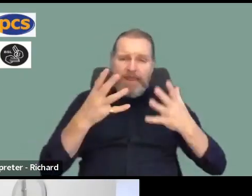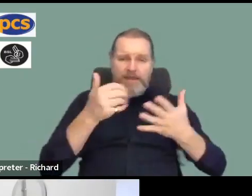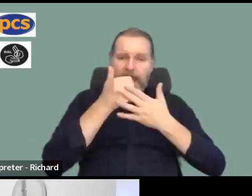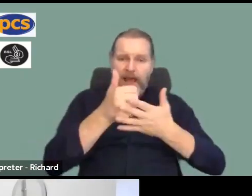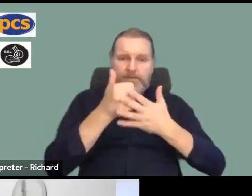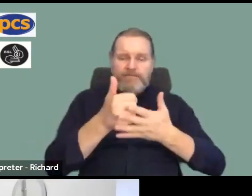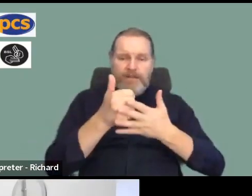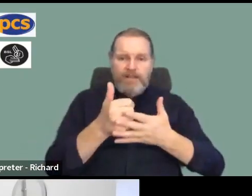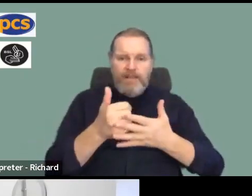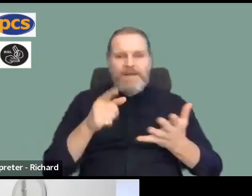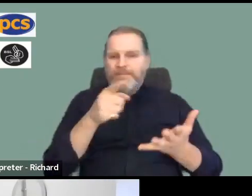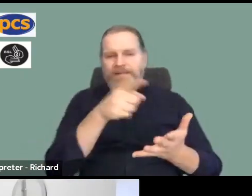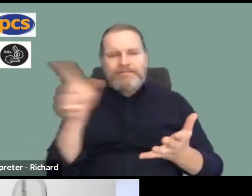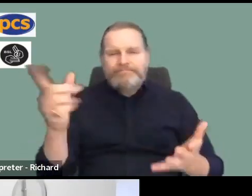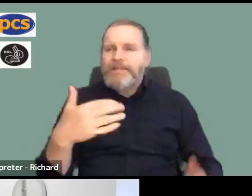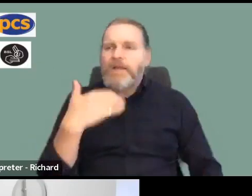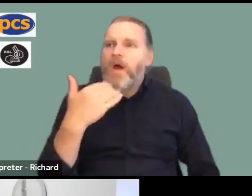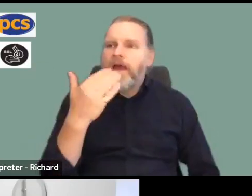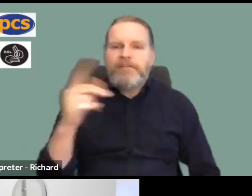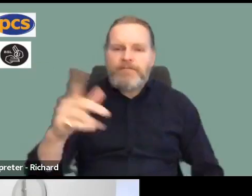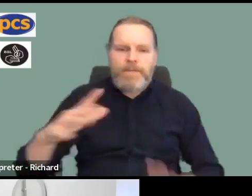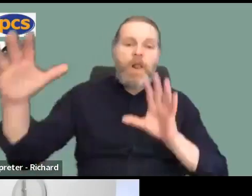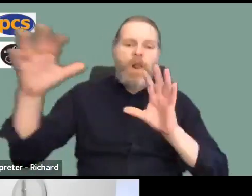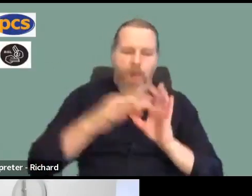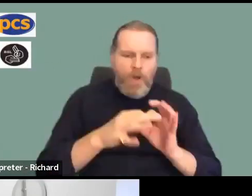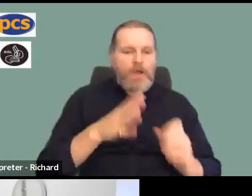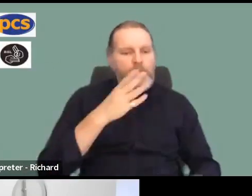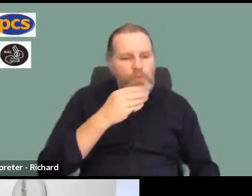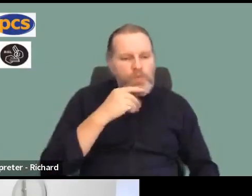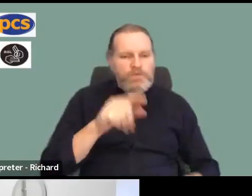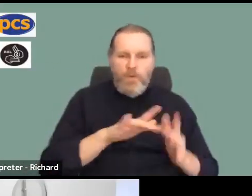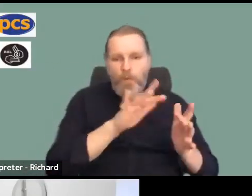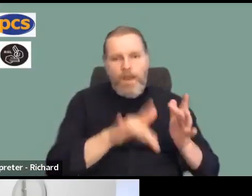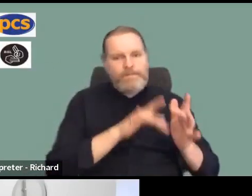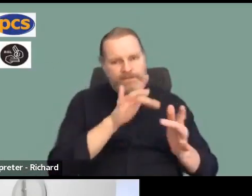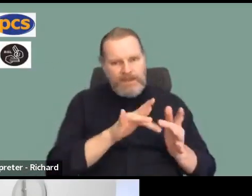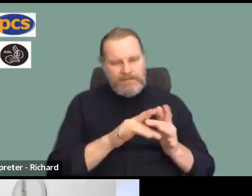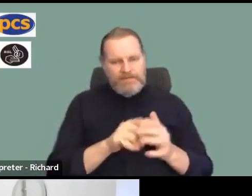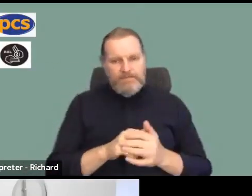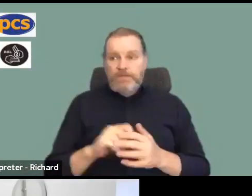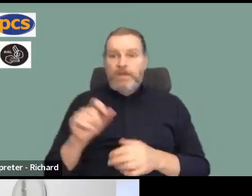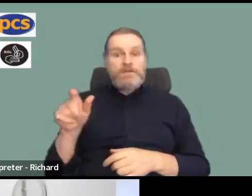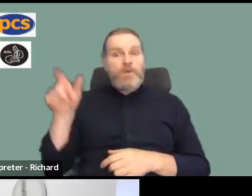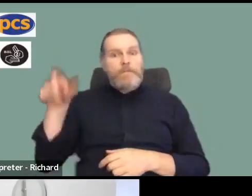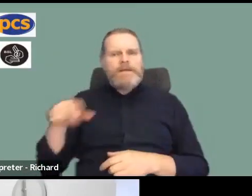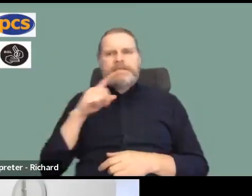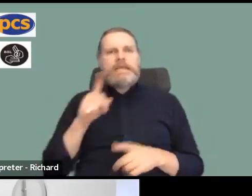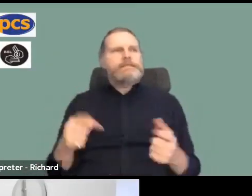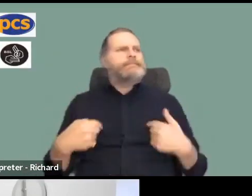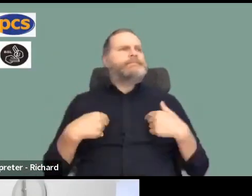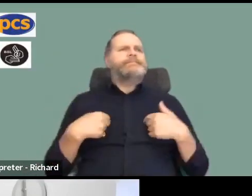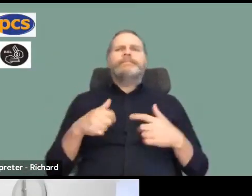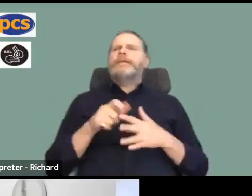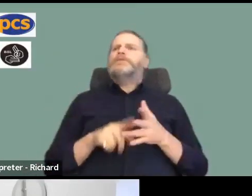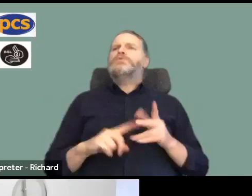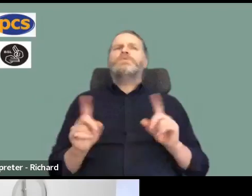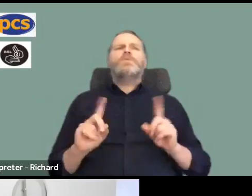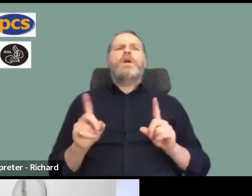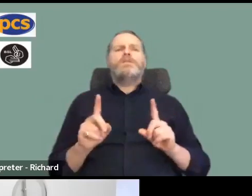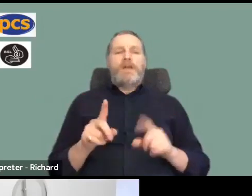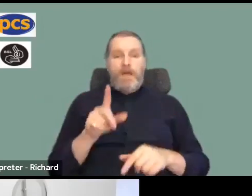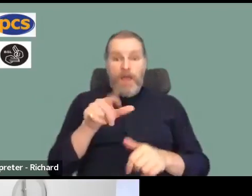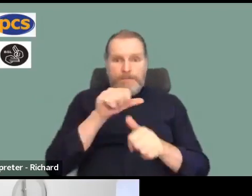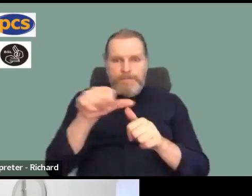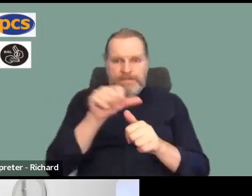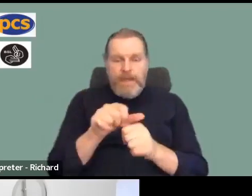don't have enough people using them. So in answer to one of the questions about what should I do, the first thing everybody should do is make sure people are registered